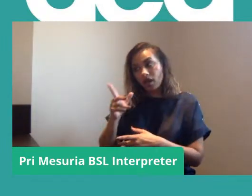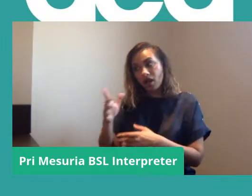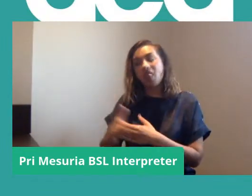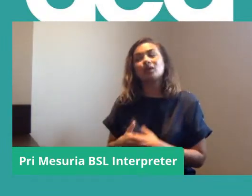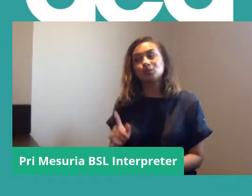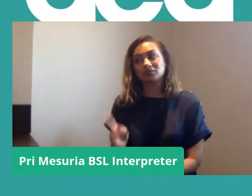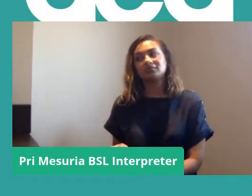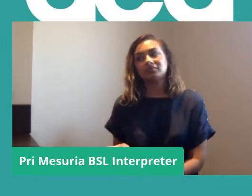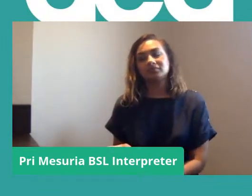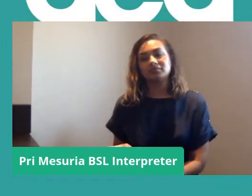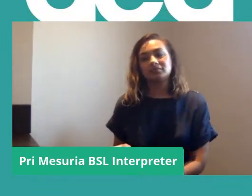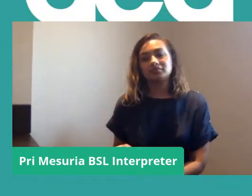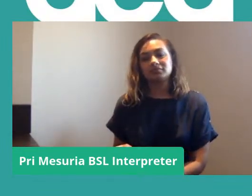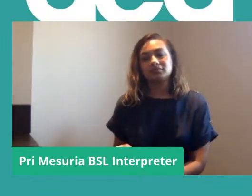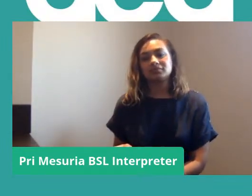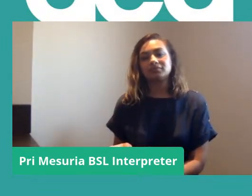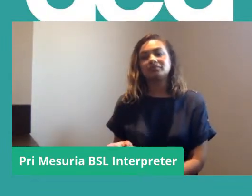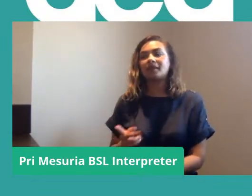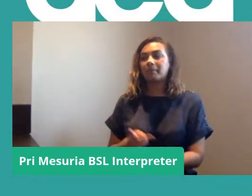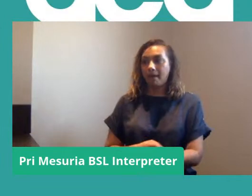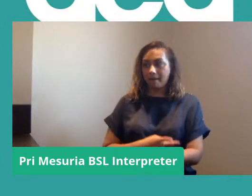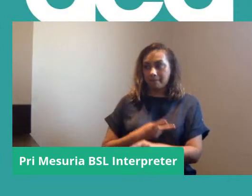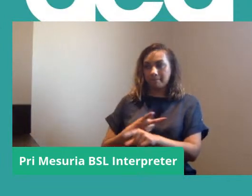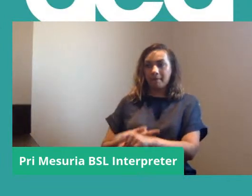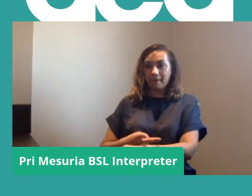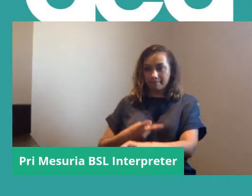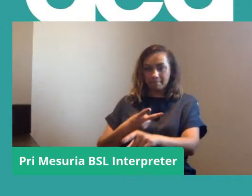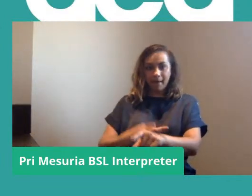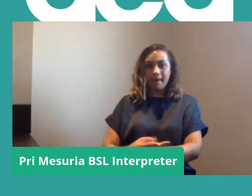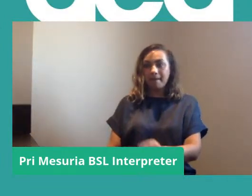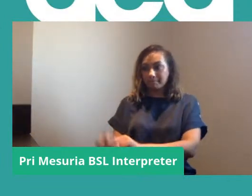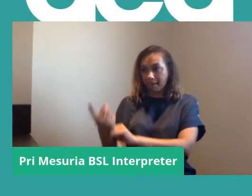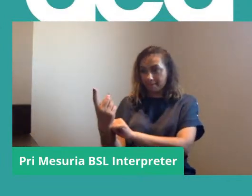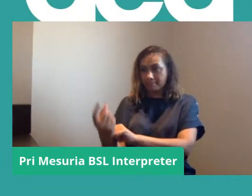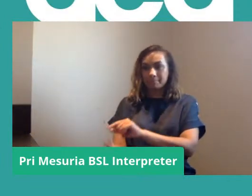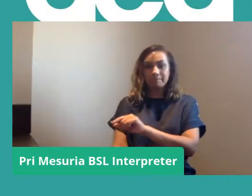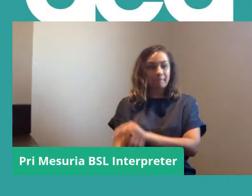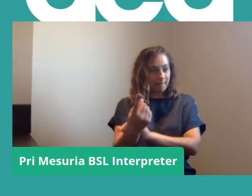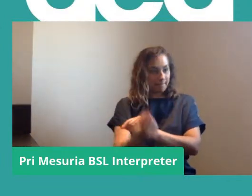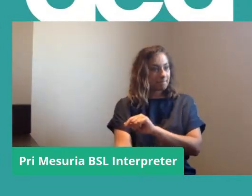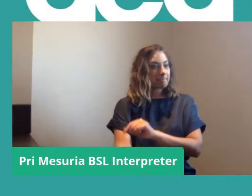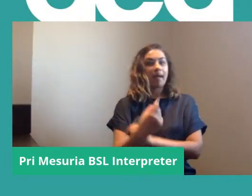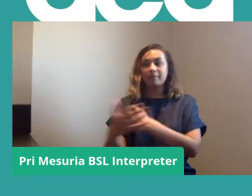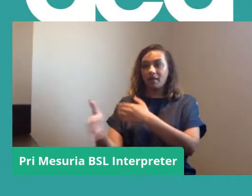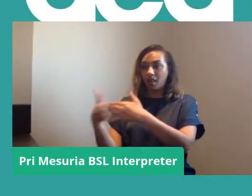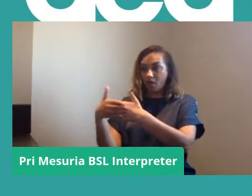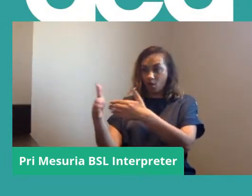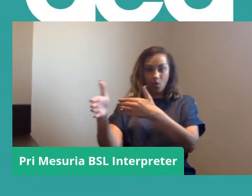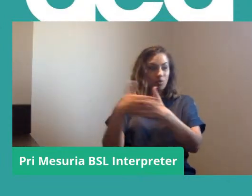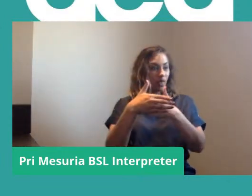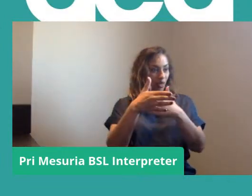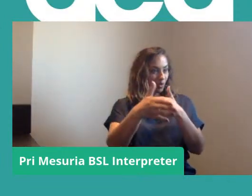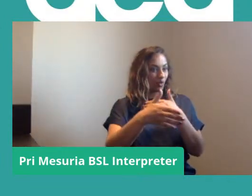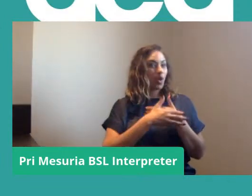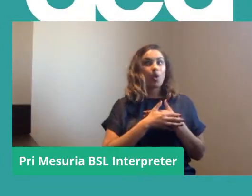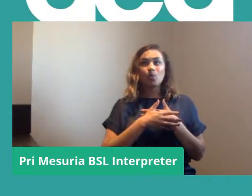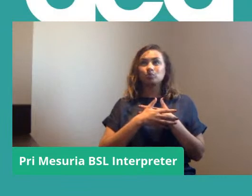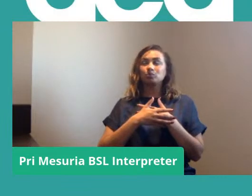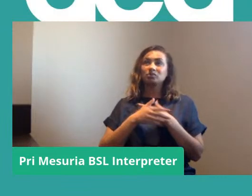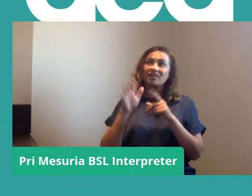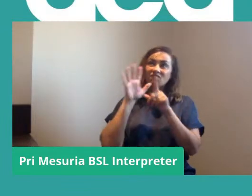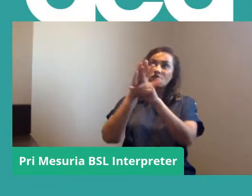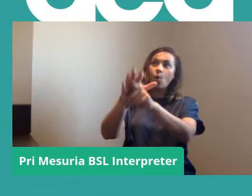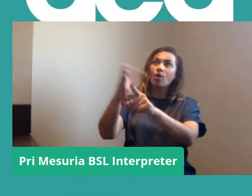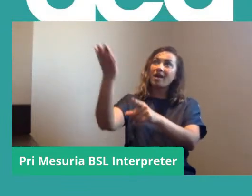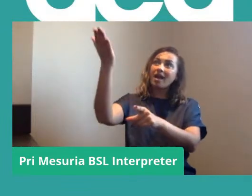that action replicated across the city and across the country is what forced that government U-turn to close